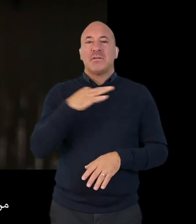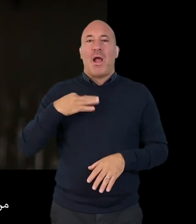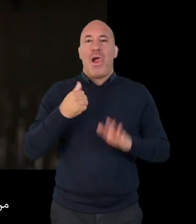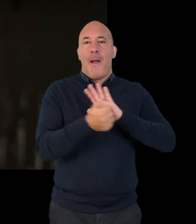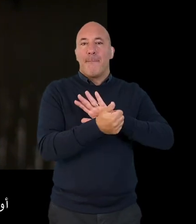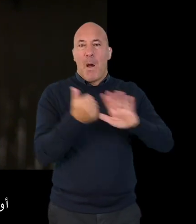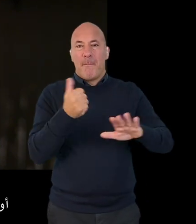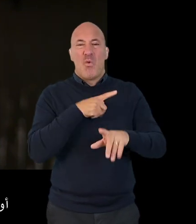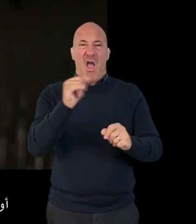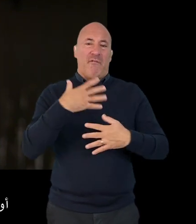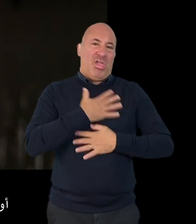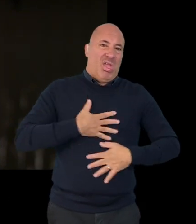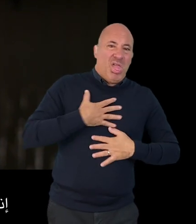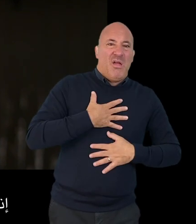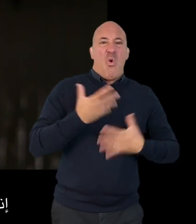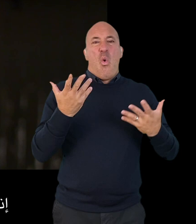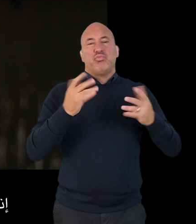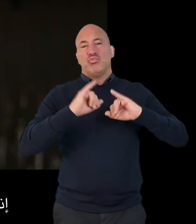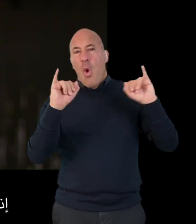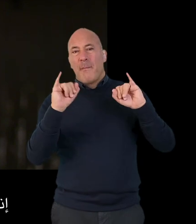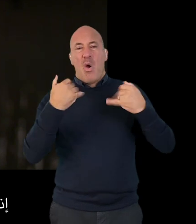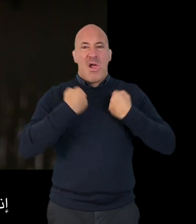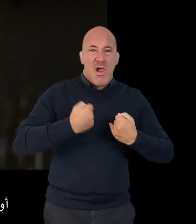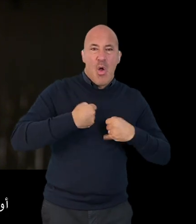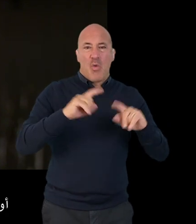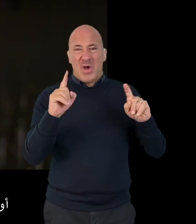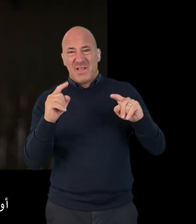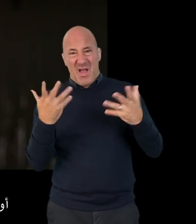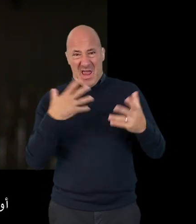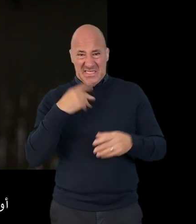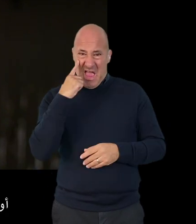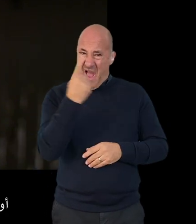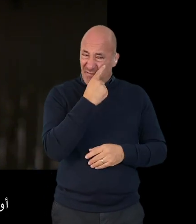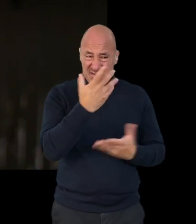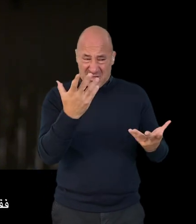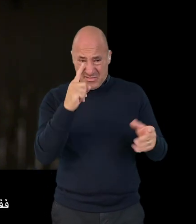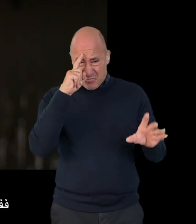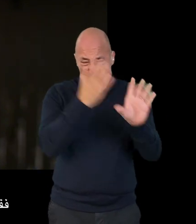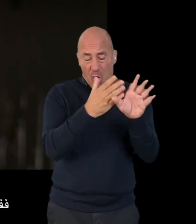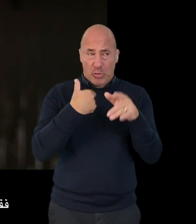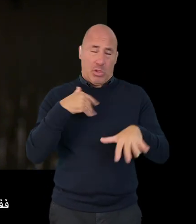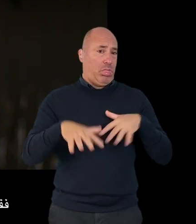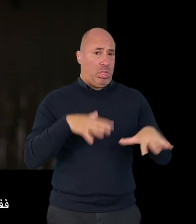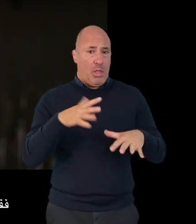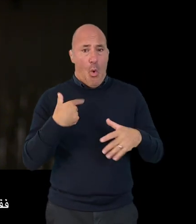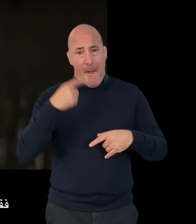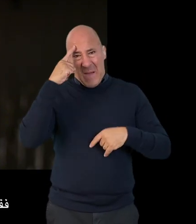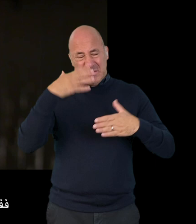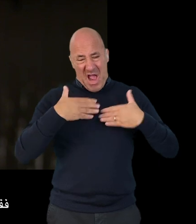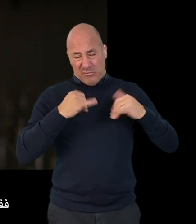psychiatrist or a medical expert if you suffer from any condition or if you went through some trauma and you may want to